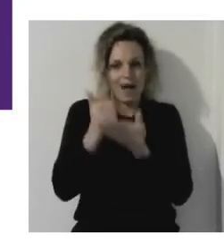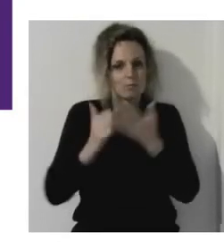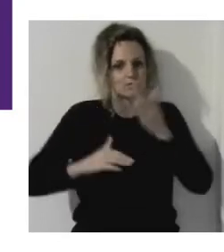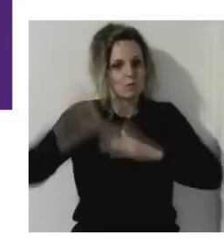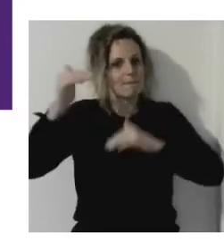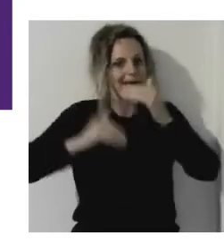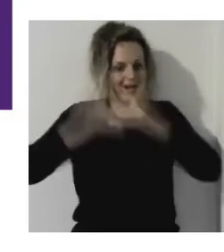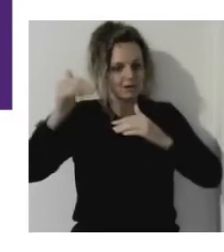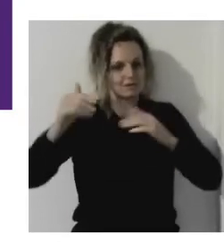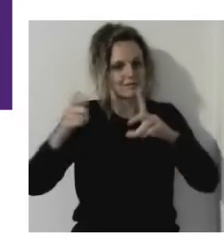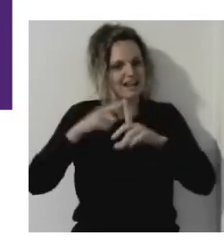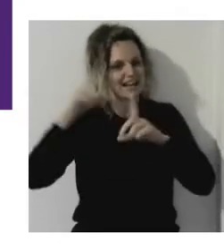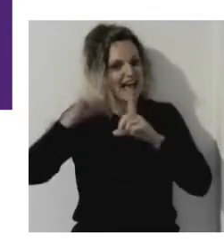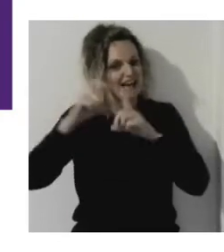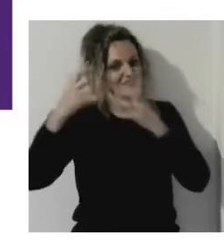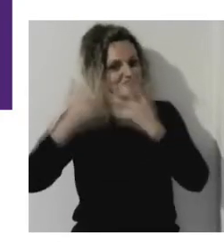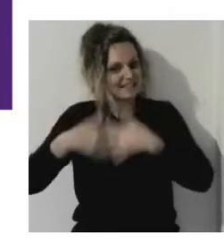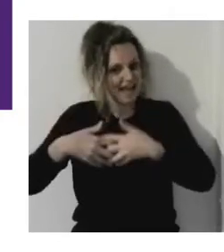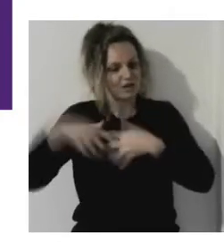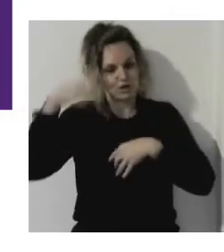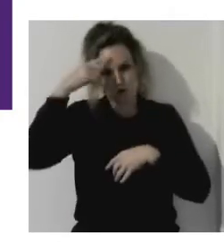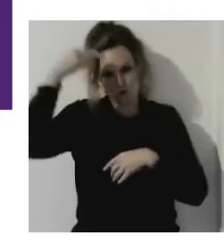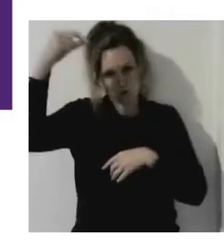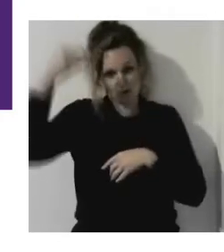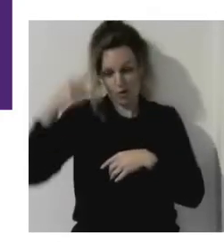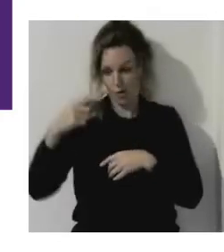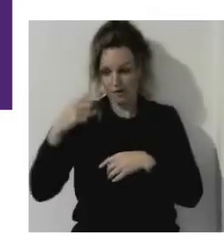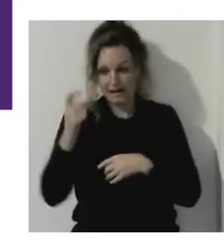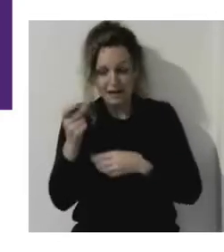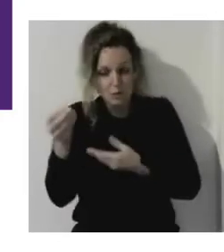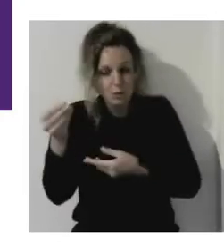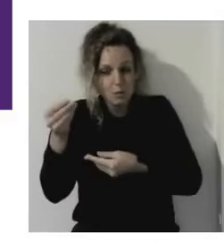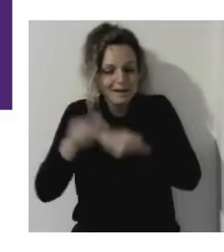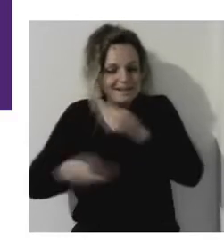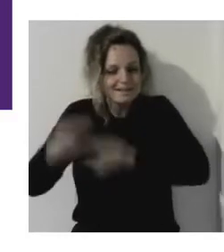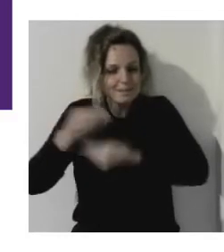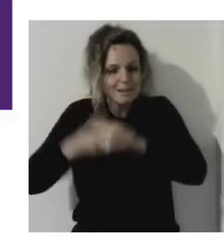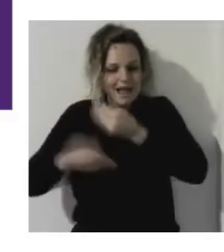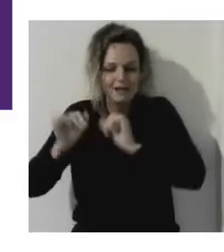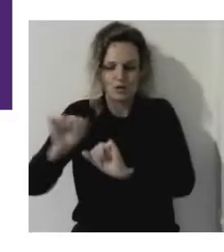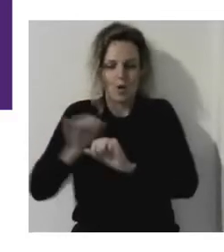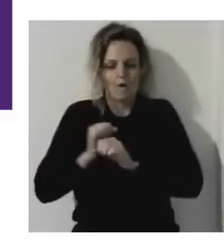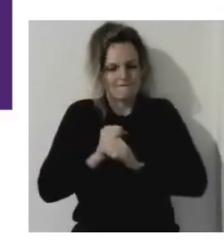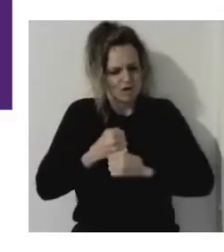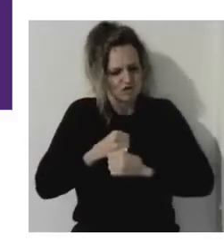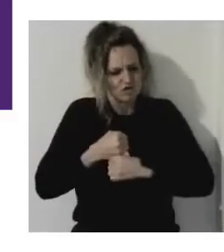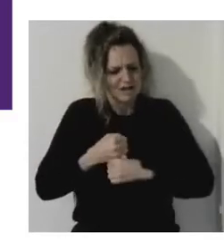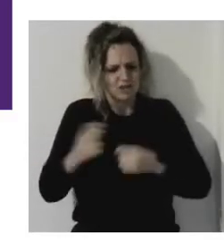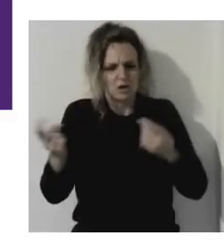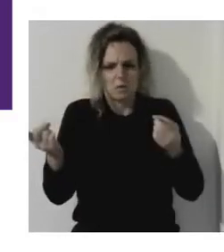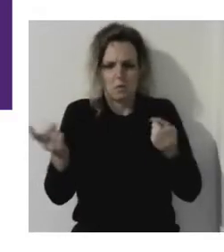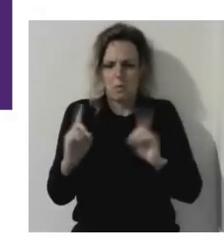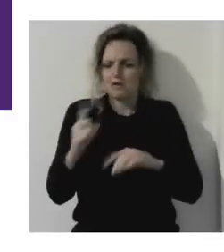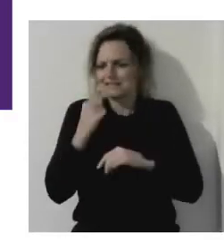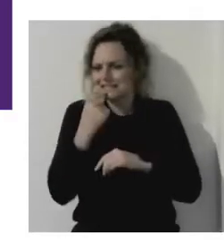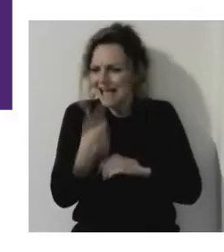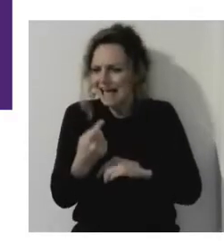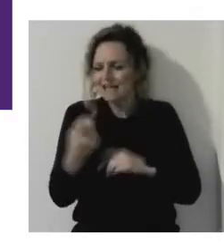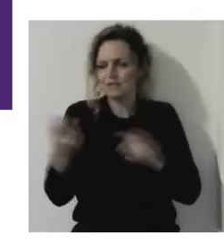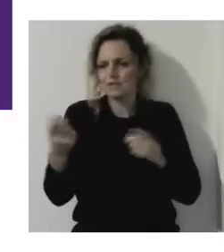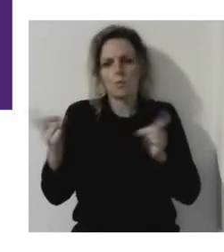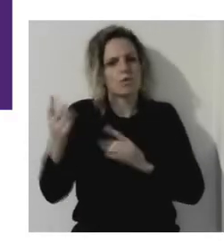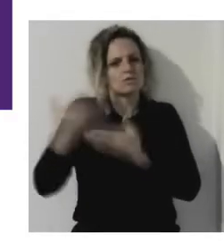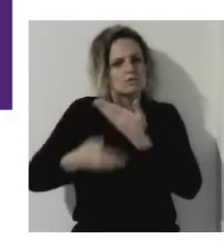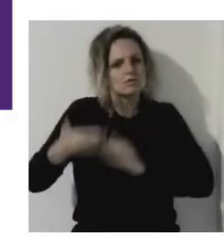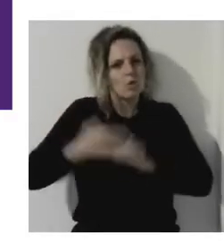story is often missing. So can you tell us a little bit about your frustration of what is said? And what is the story you would like to get